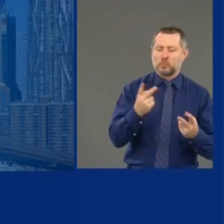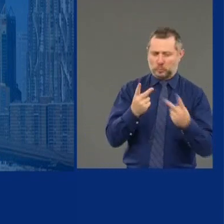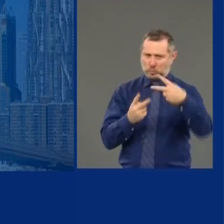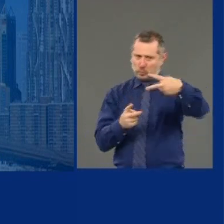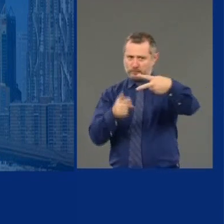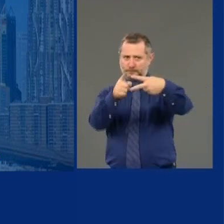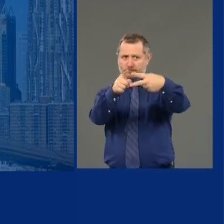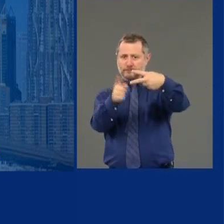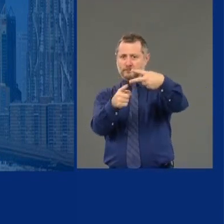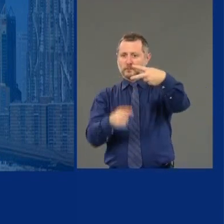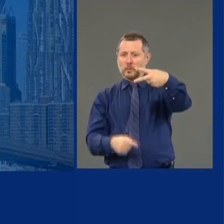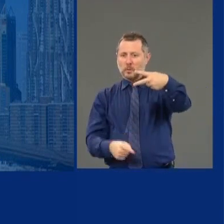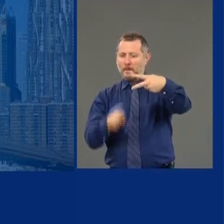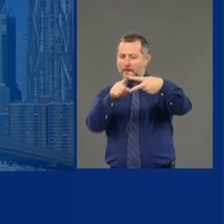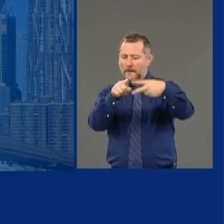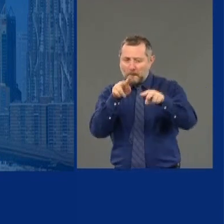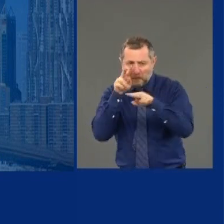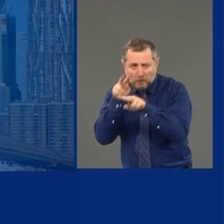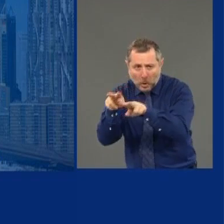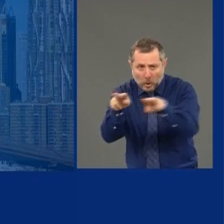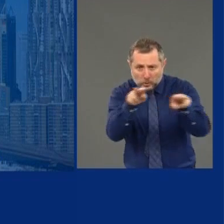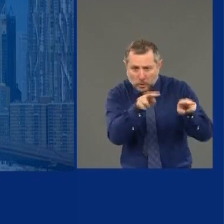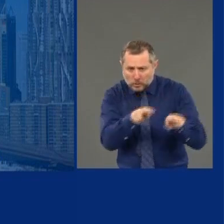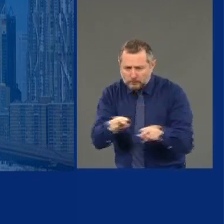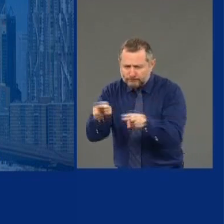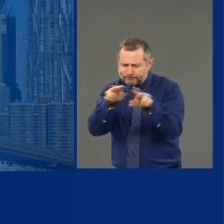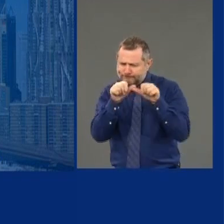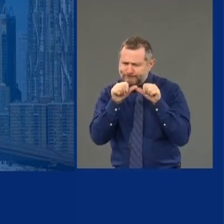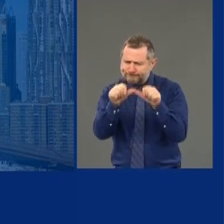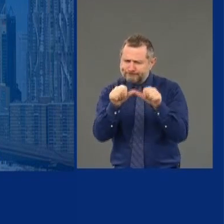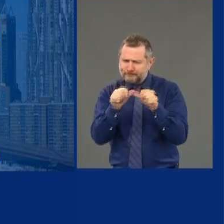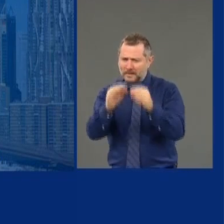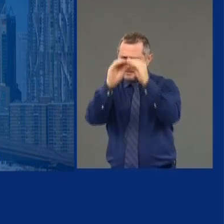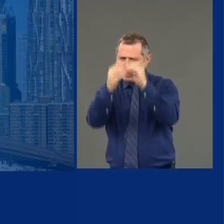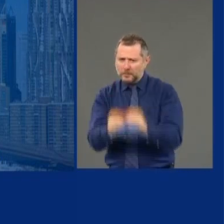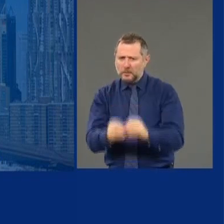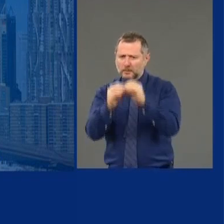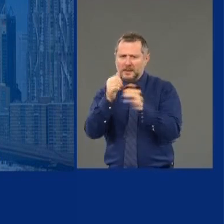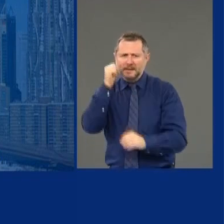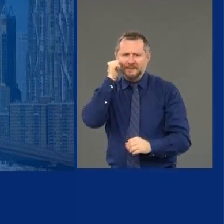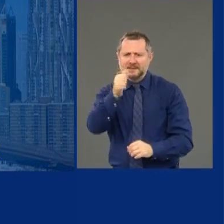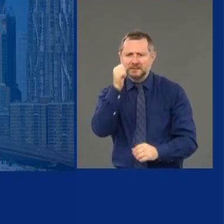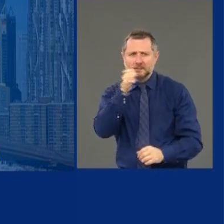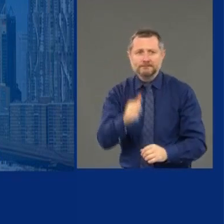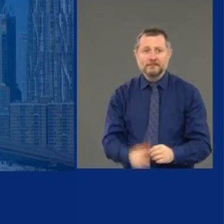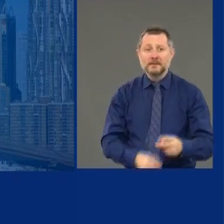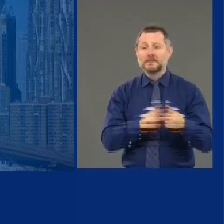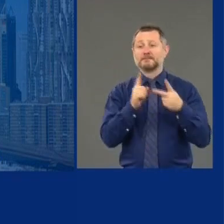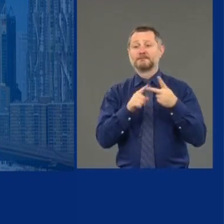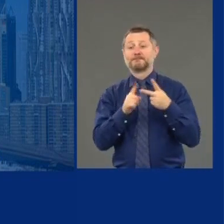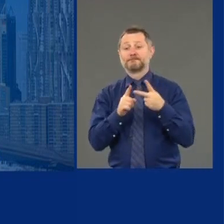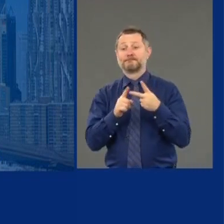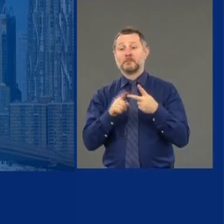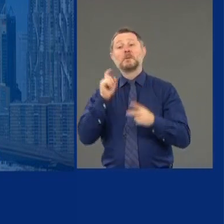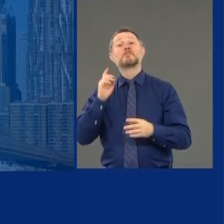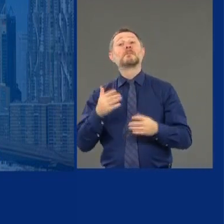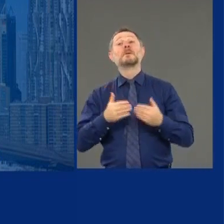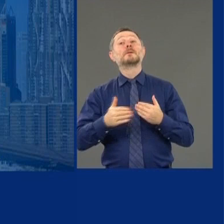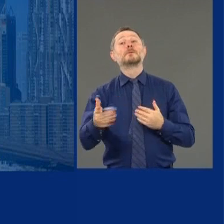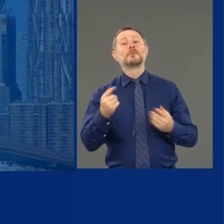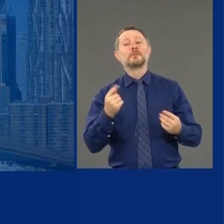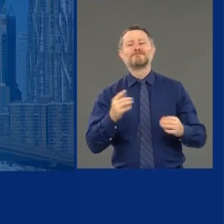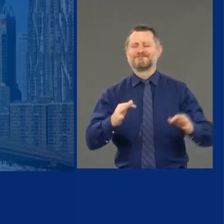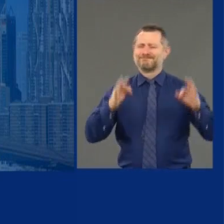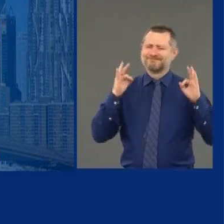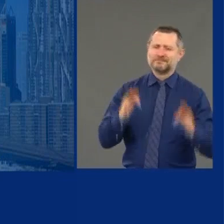monitor the virus. Look at those numbers every day. And two, let's get affirmative and